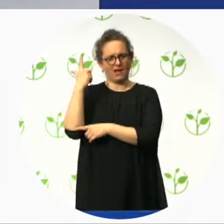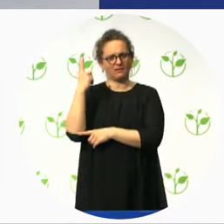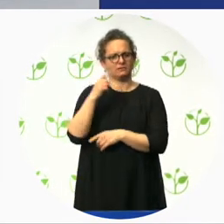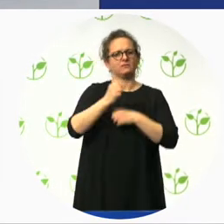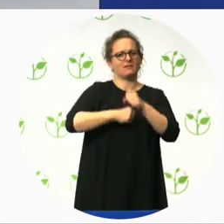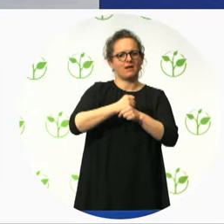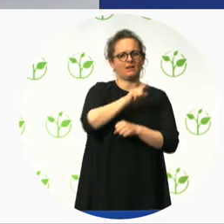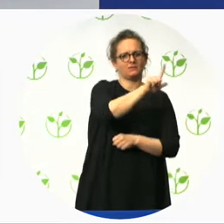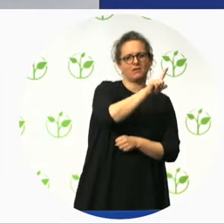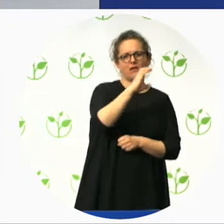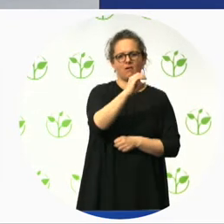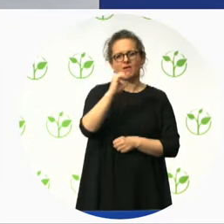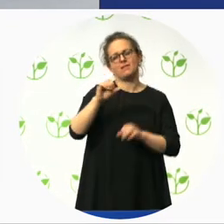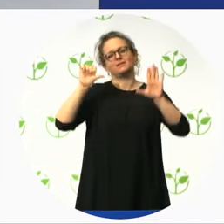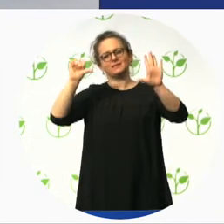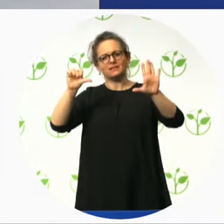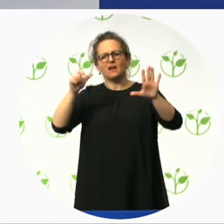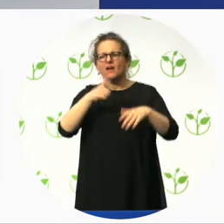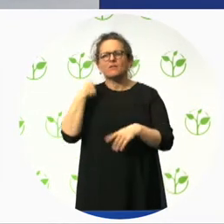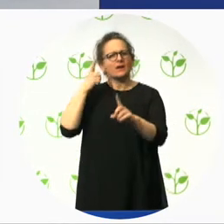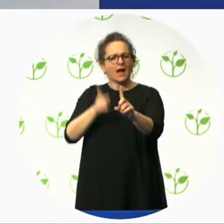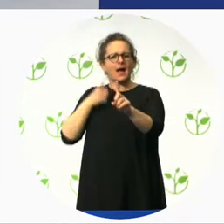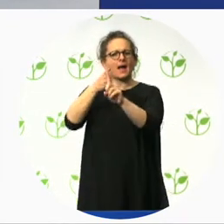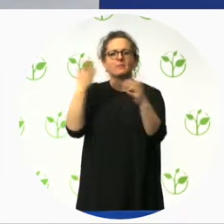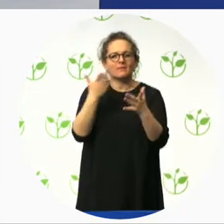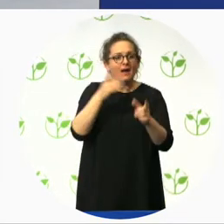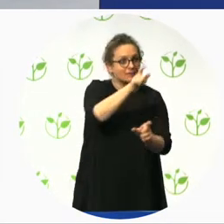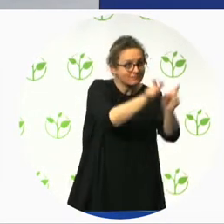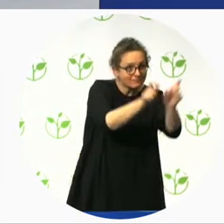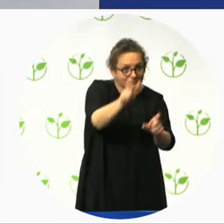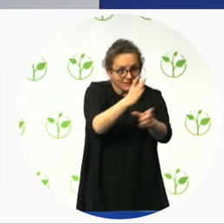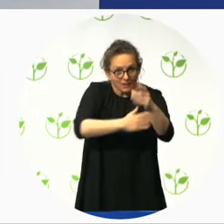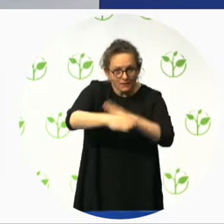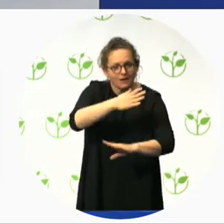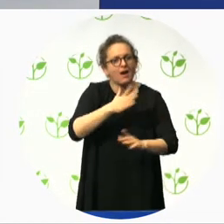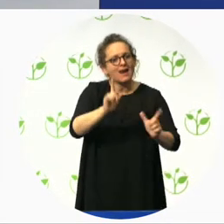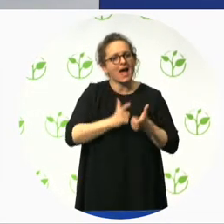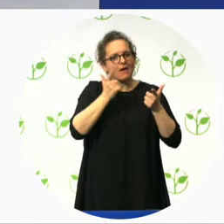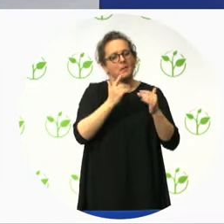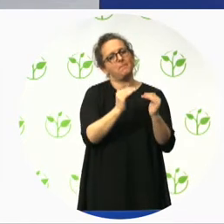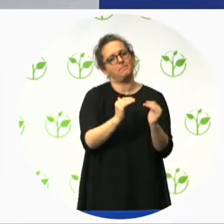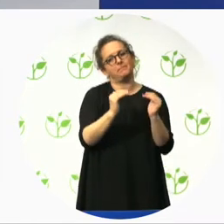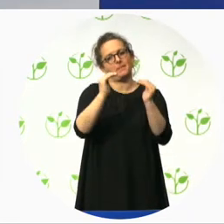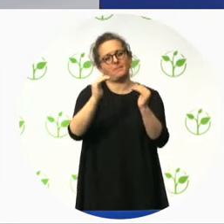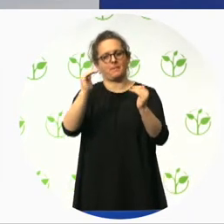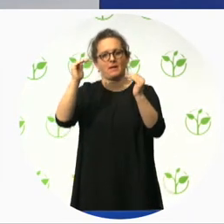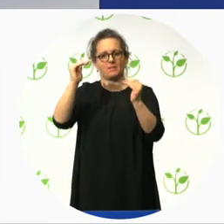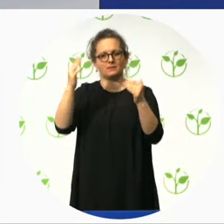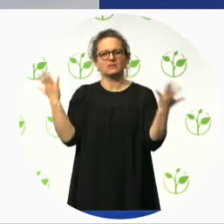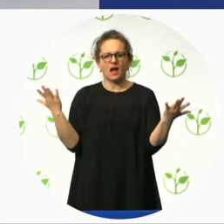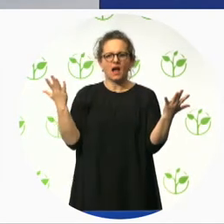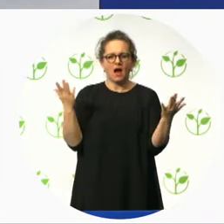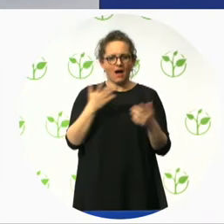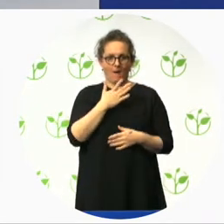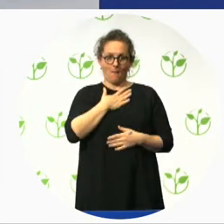social and virtual environments. Gates seeks to support the effective implementation of the UNCRPD through the provision